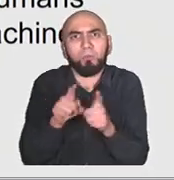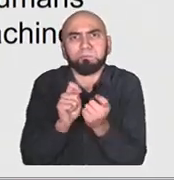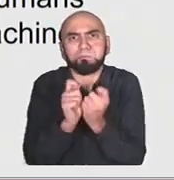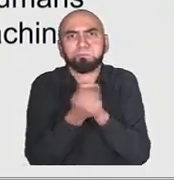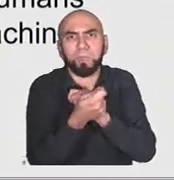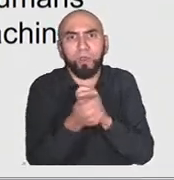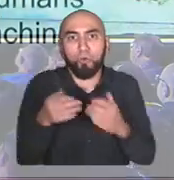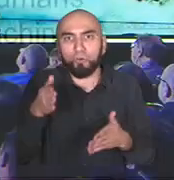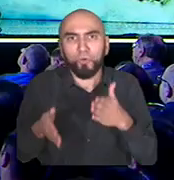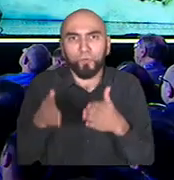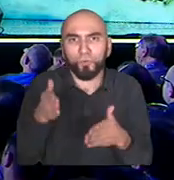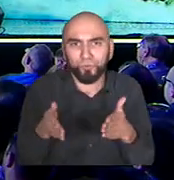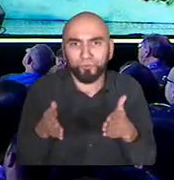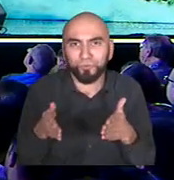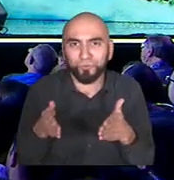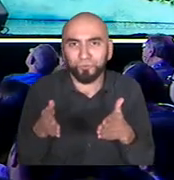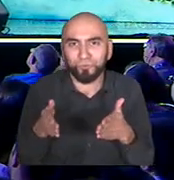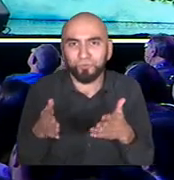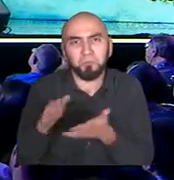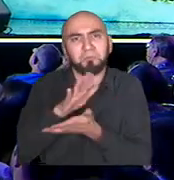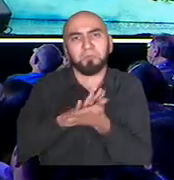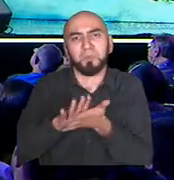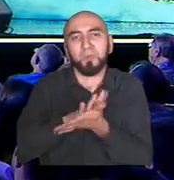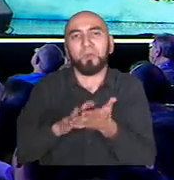this robotic voice, very articulate.